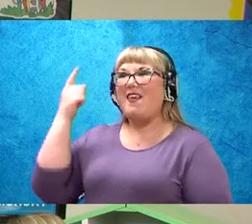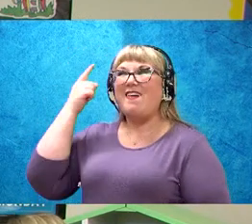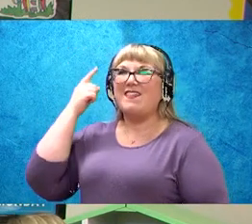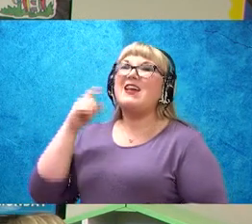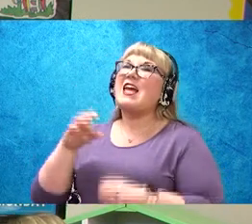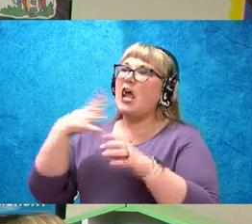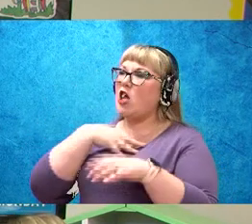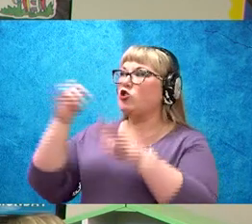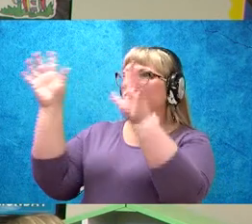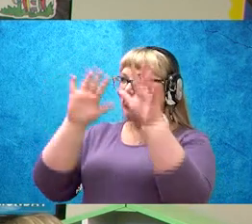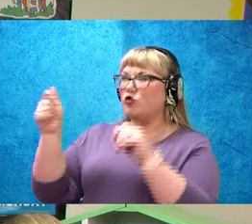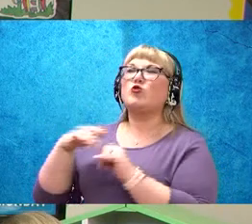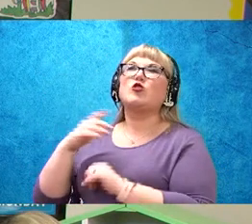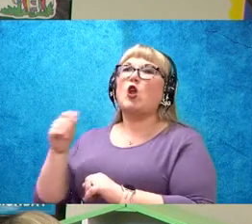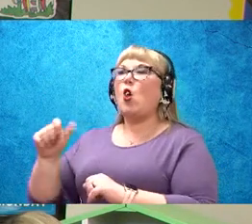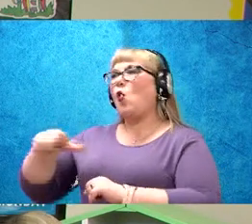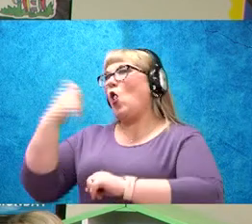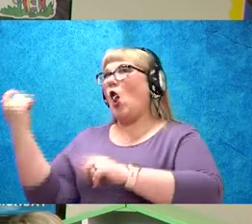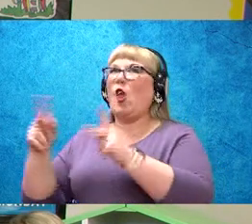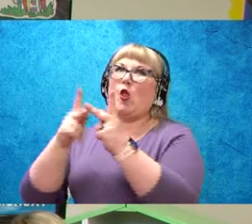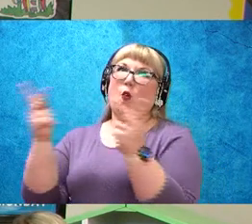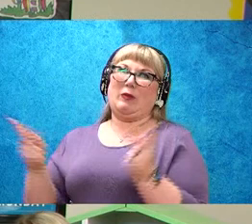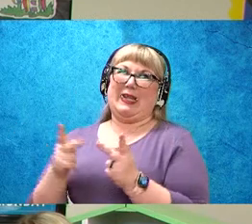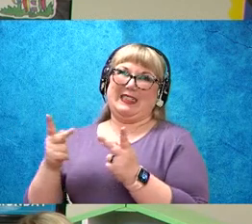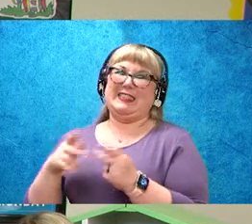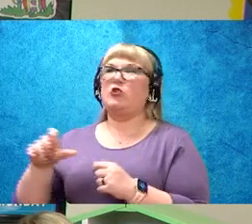places that are colder than Mobile, Alabama.